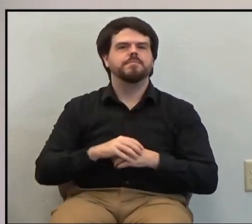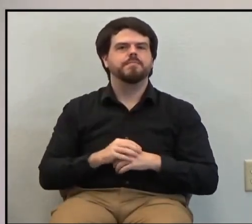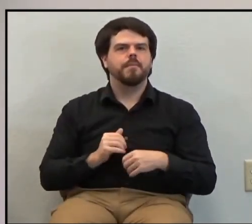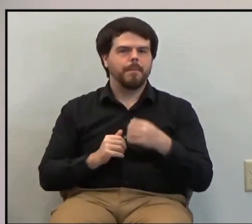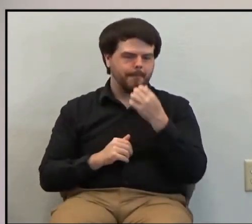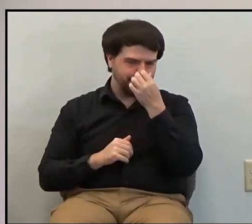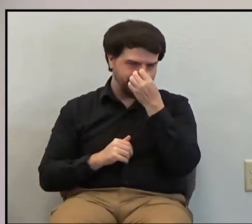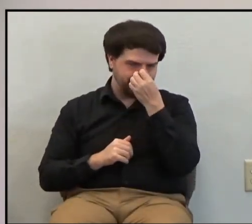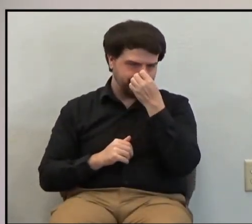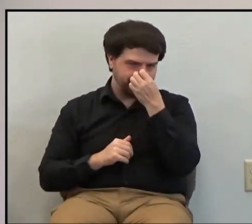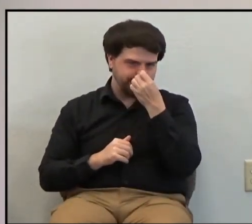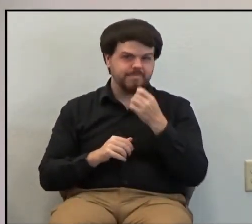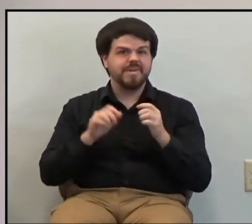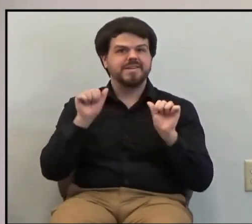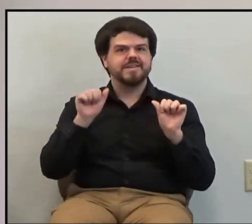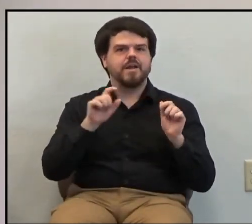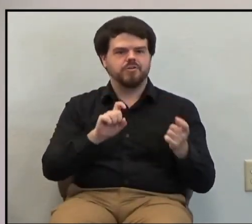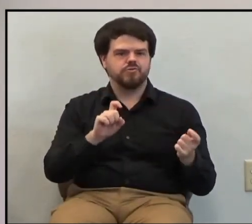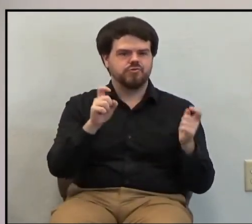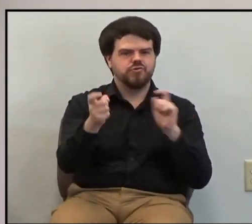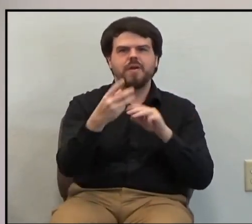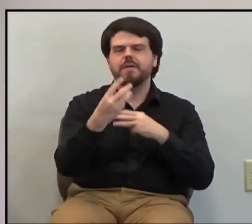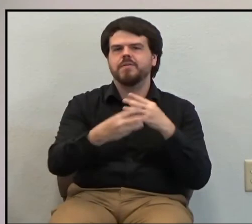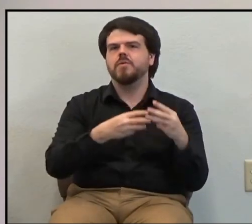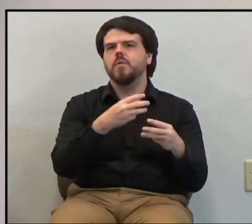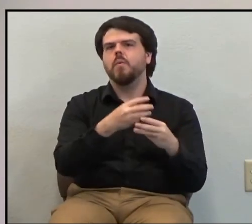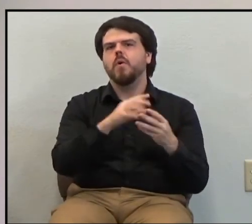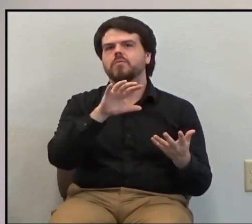and turn the world upside down.